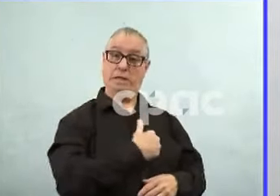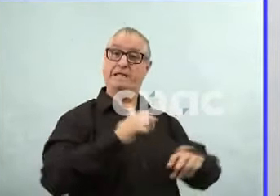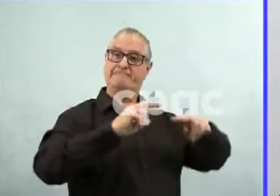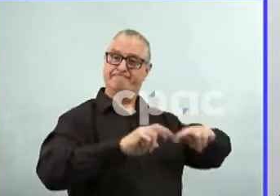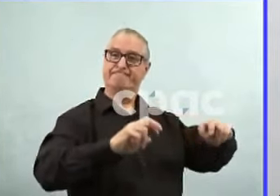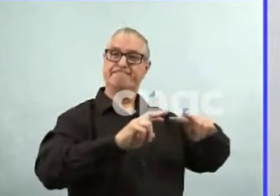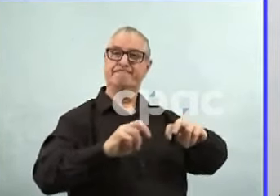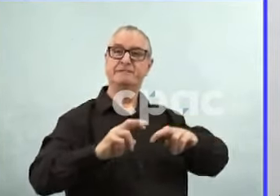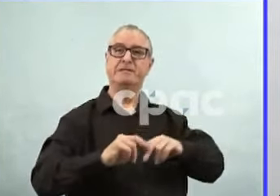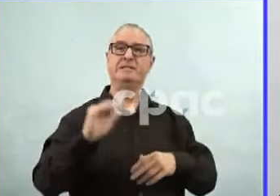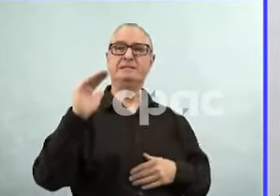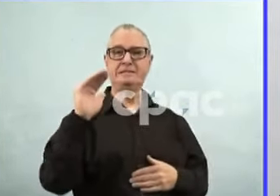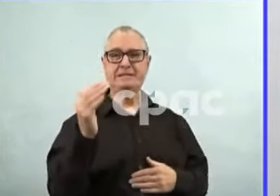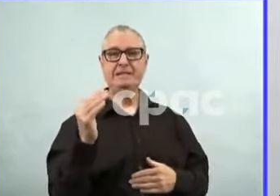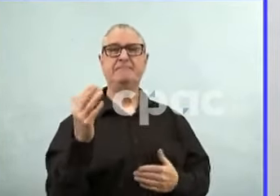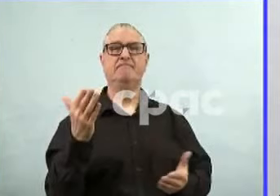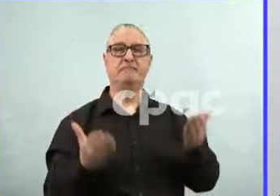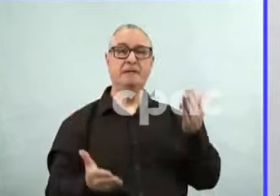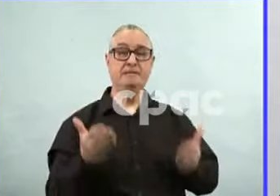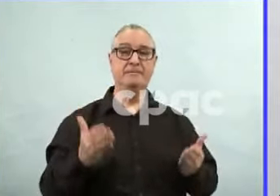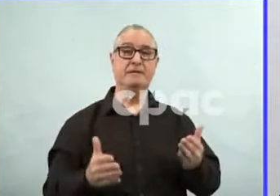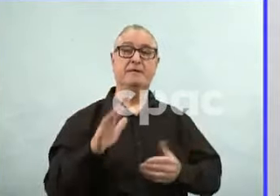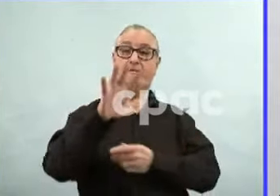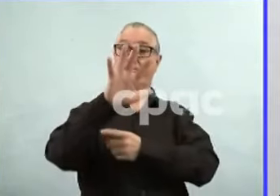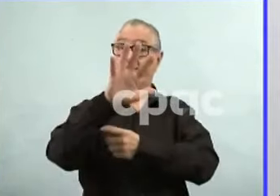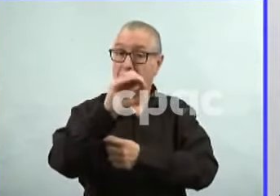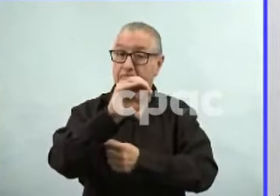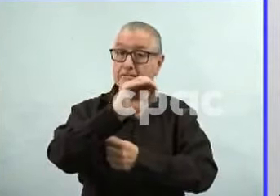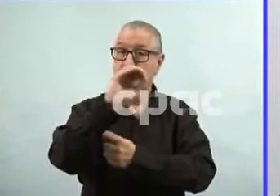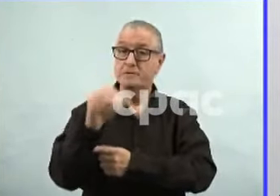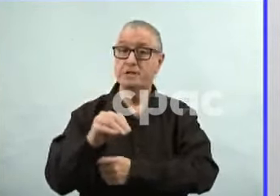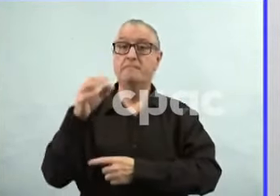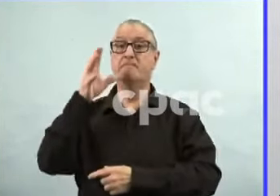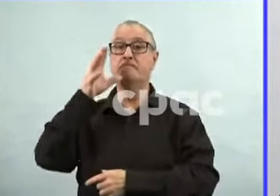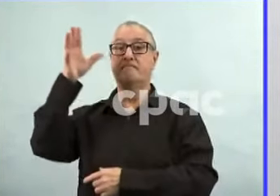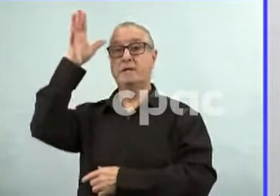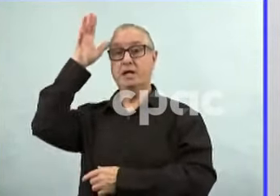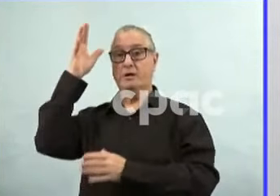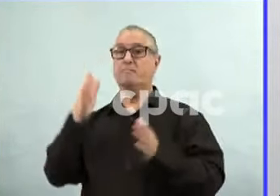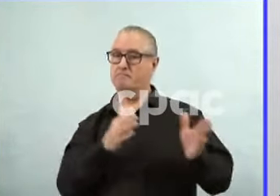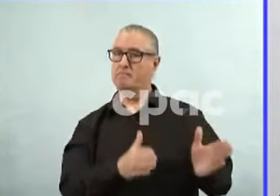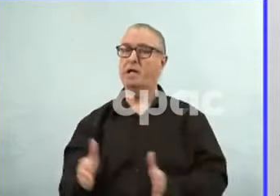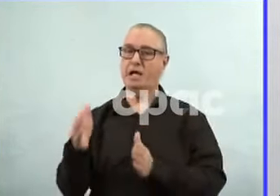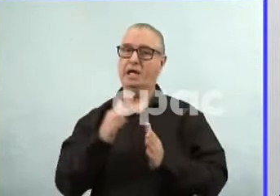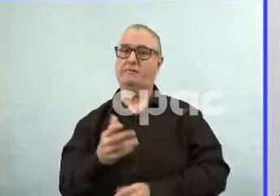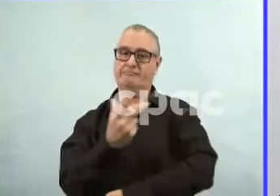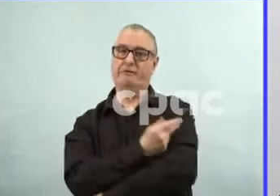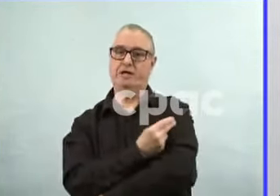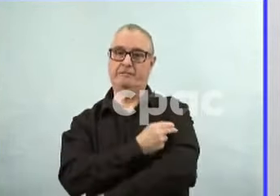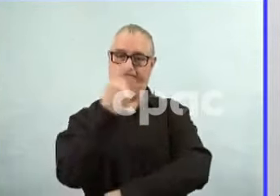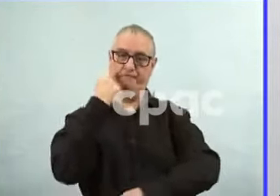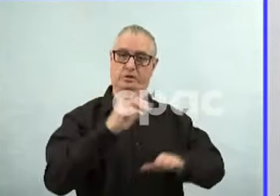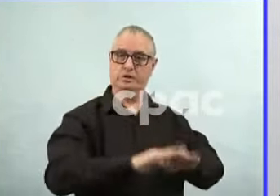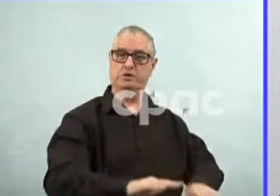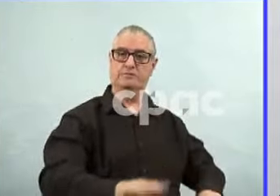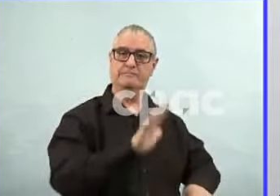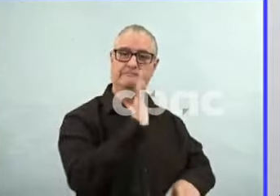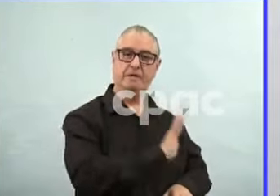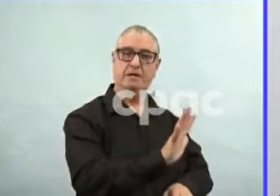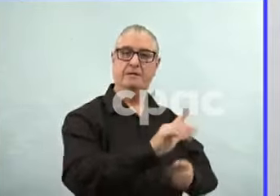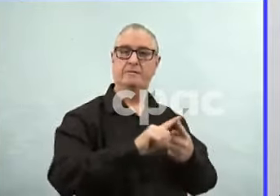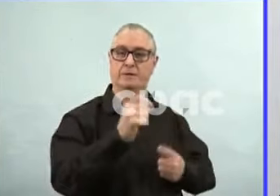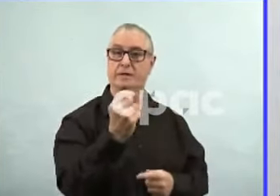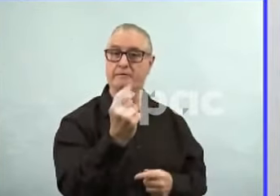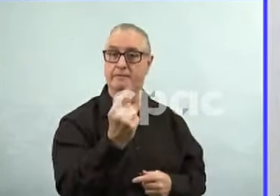of parents were planning to immunize their kids. And that 50 percent number, even as we went later into the pandemic,